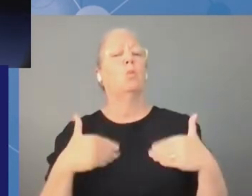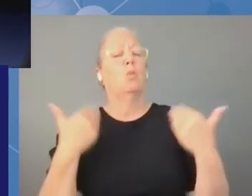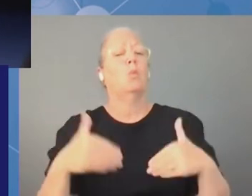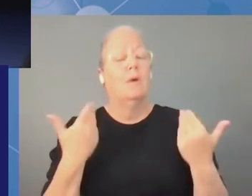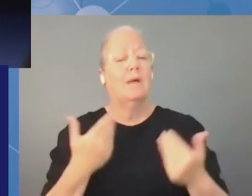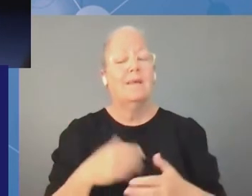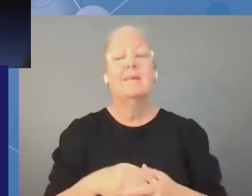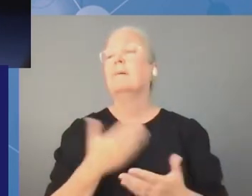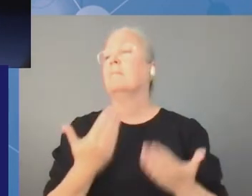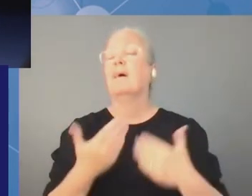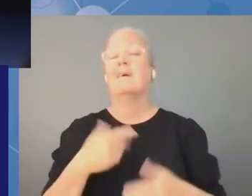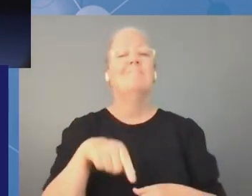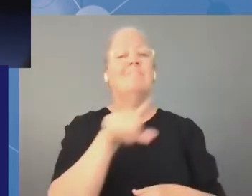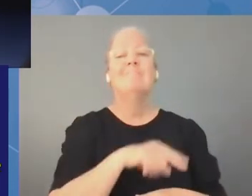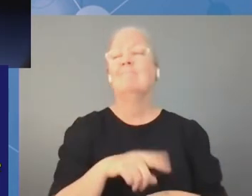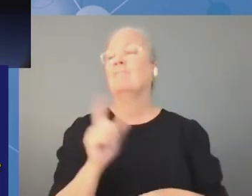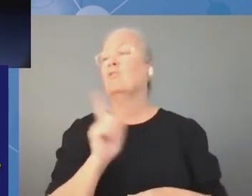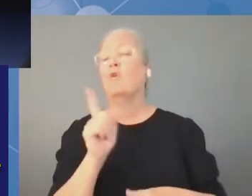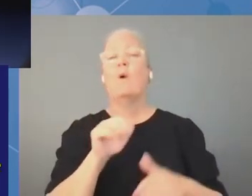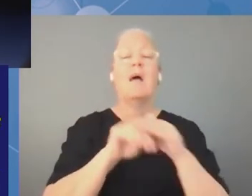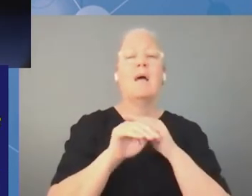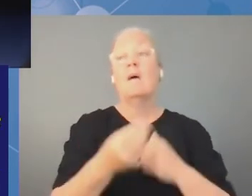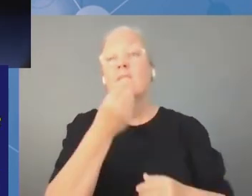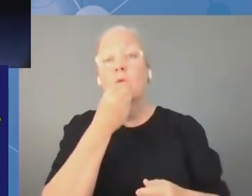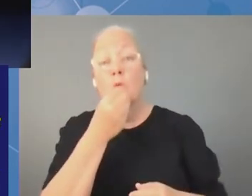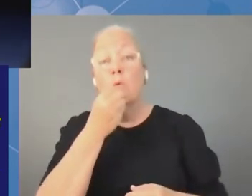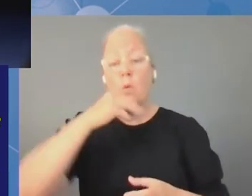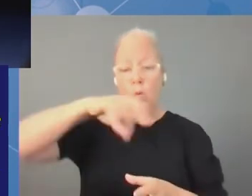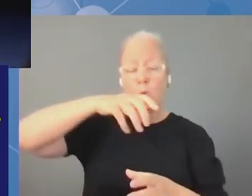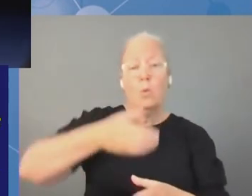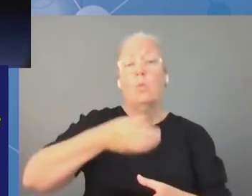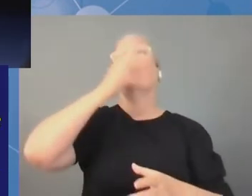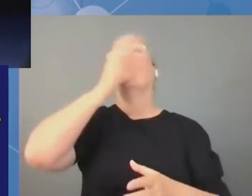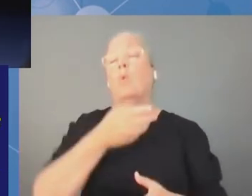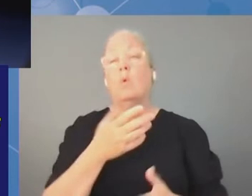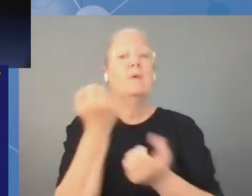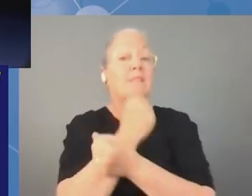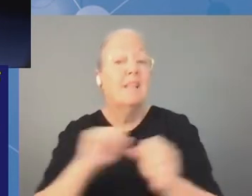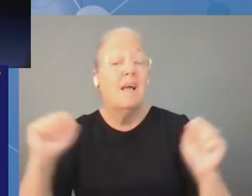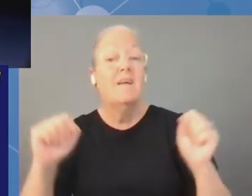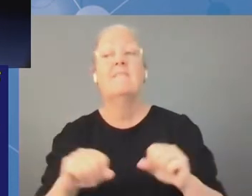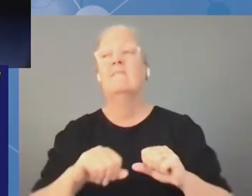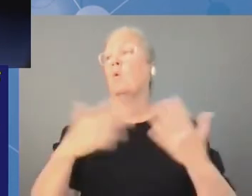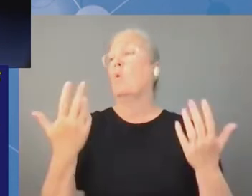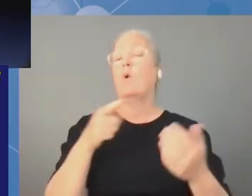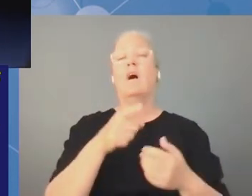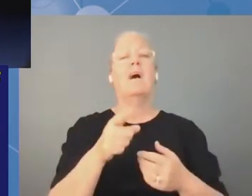access to food and water to safety to free mobility travel